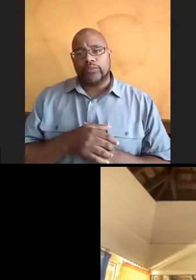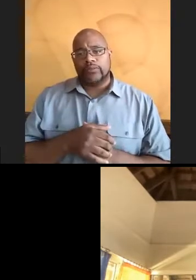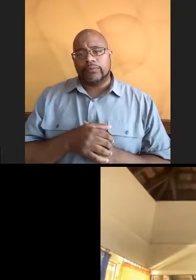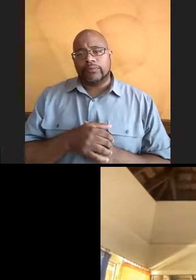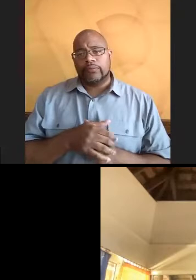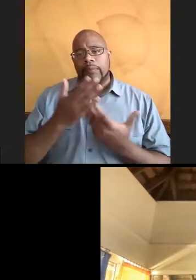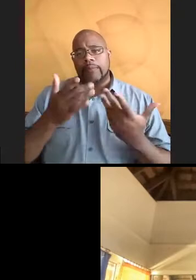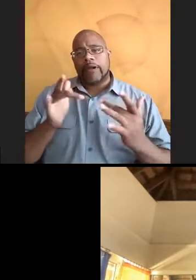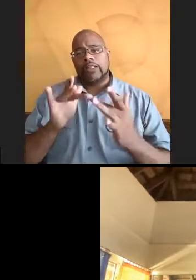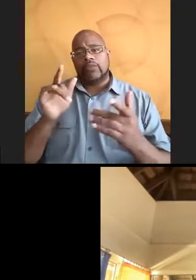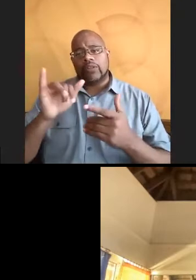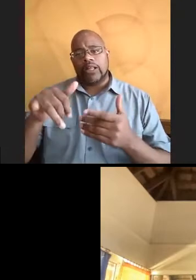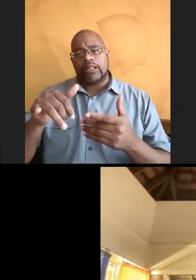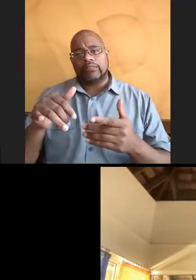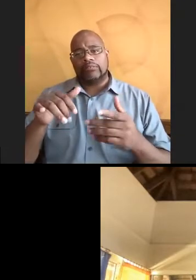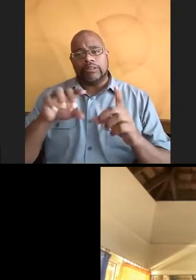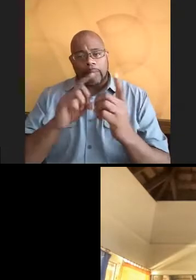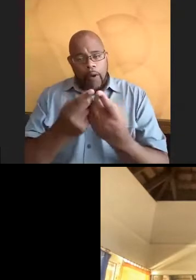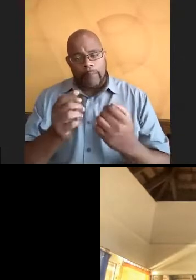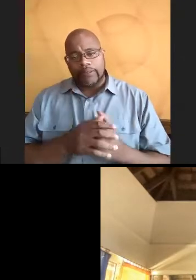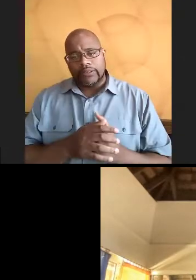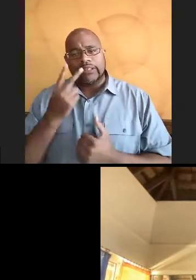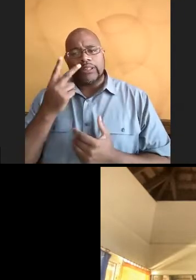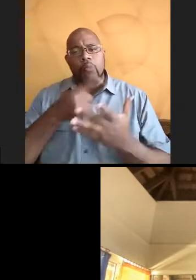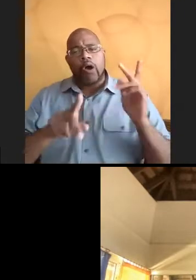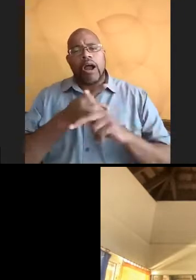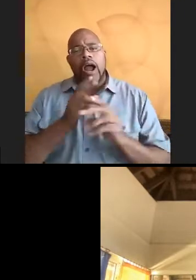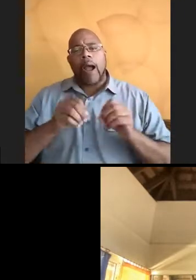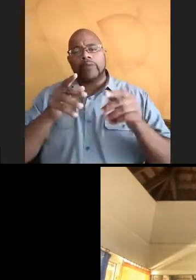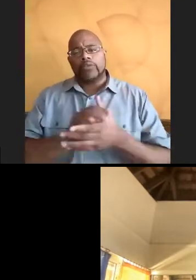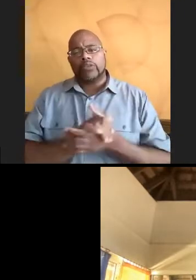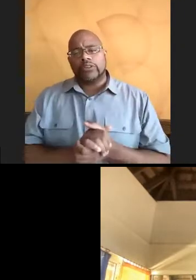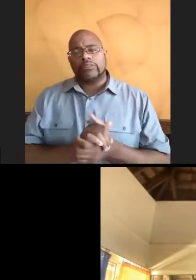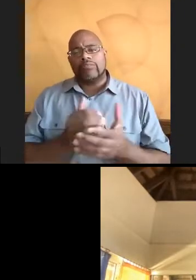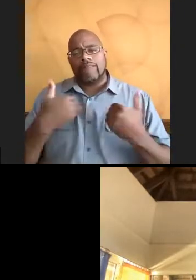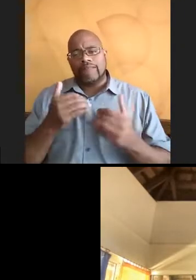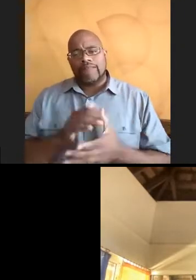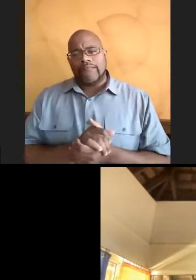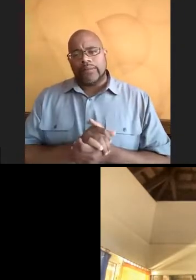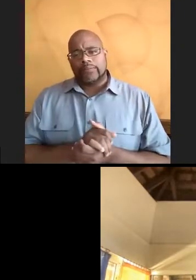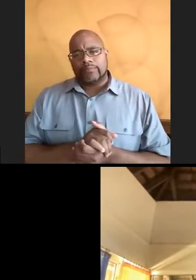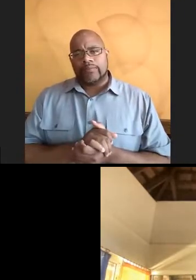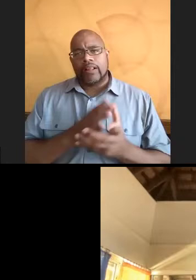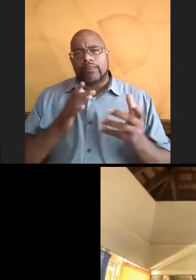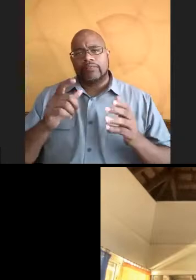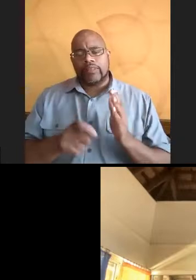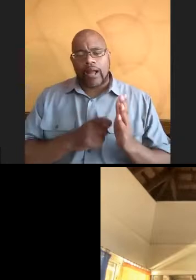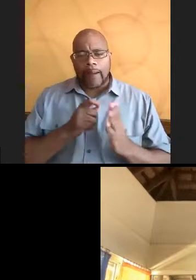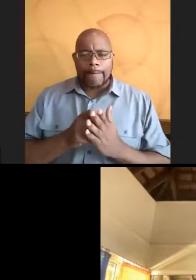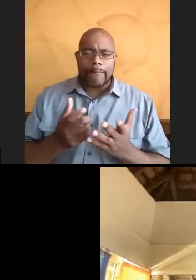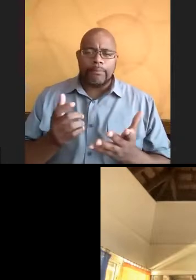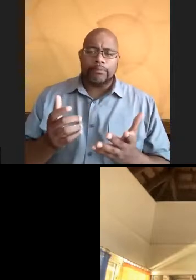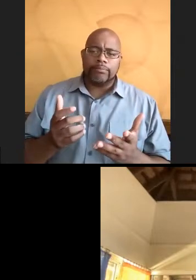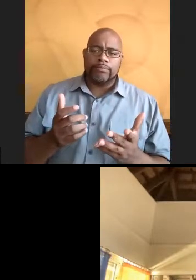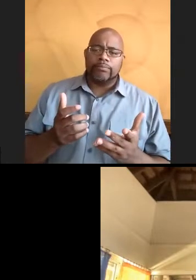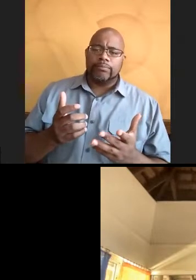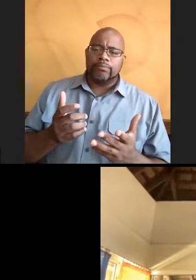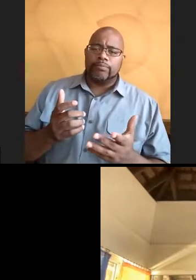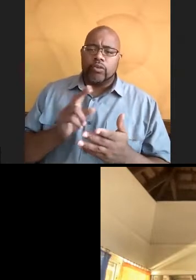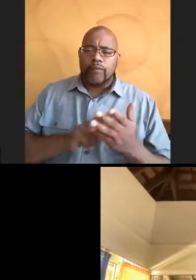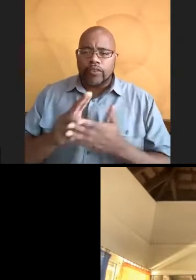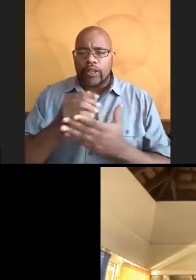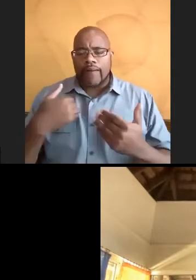maybe reaching out to that department, seeing what type of opportunities they have. A lot of times universities have